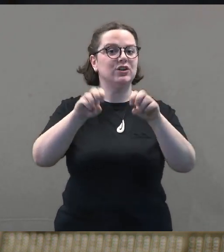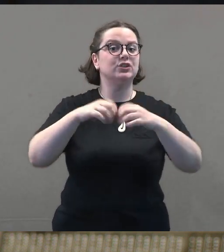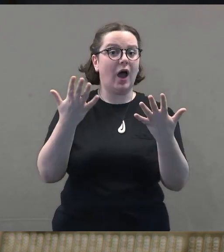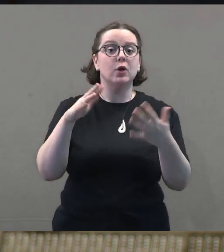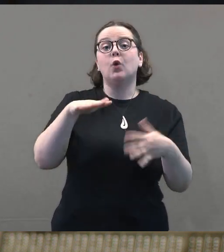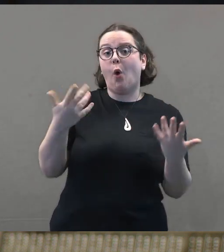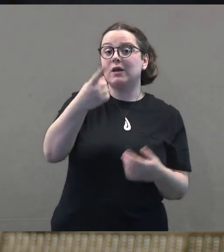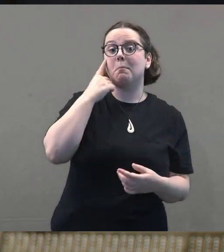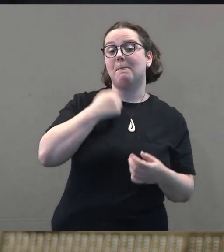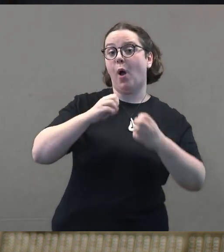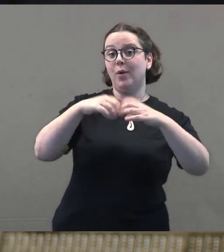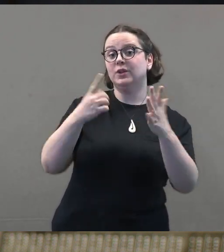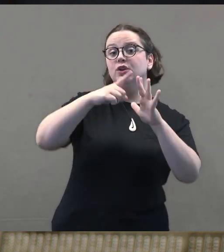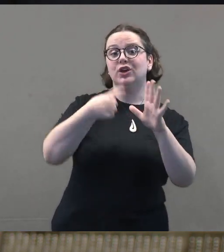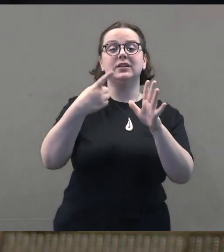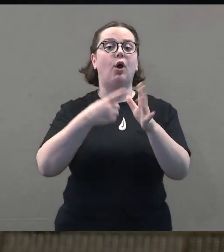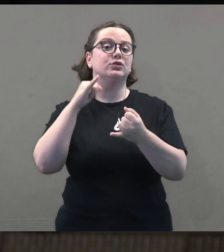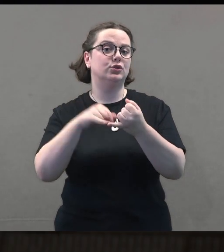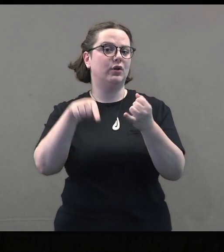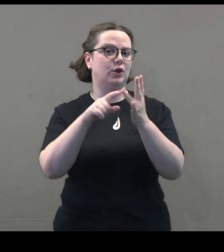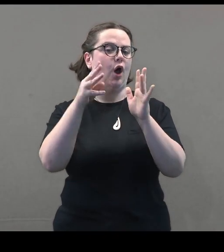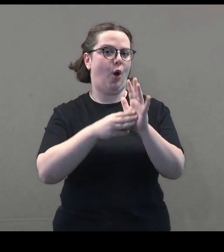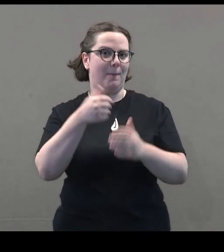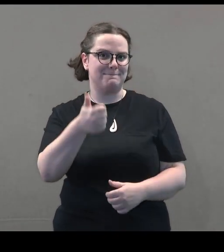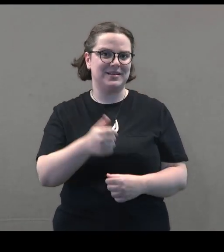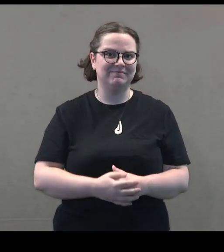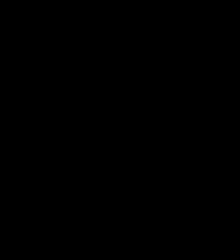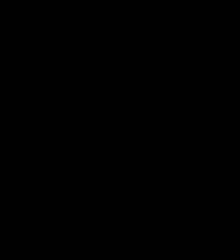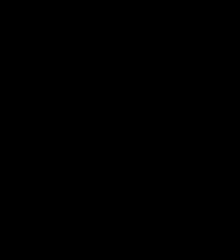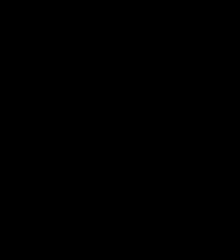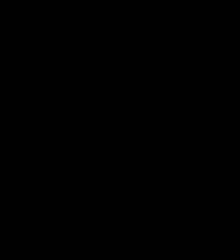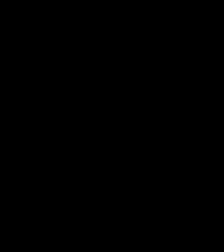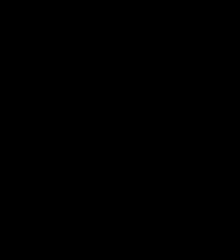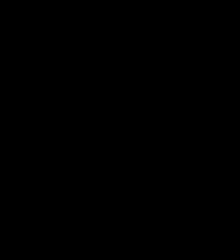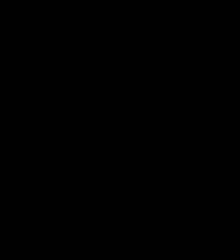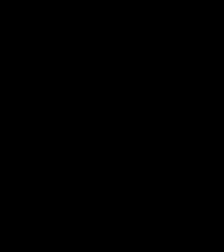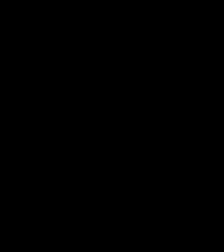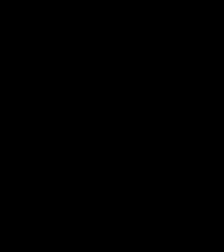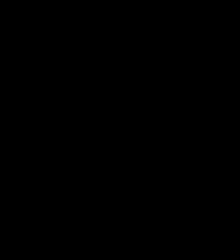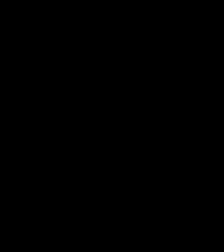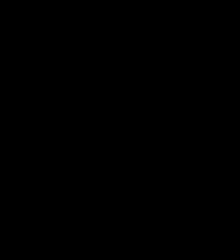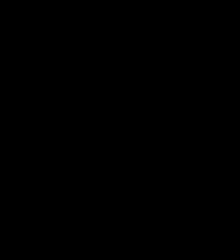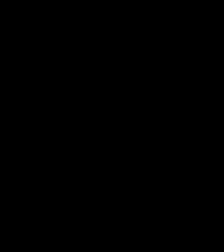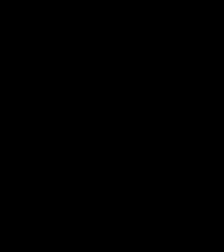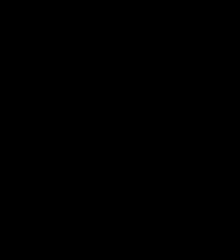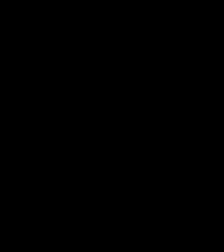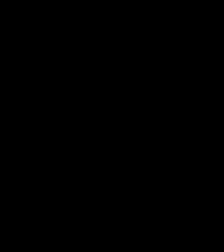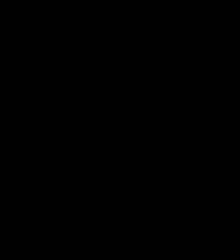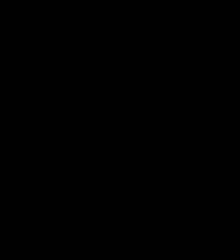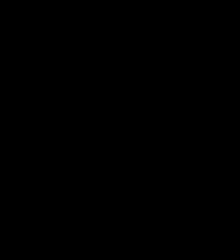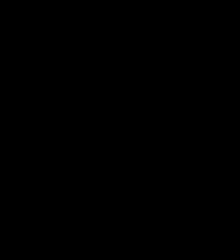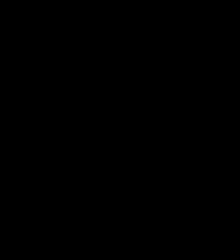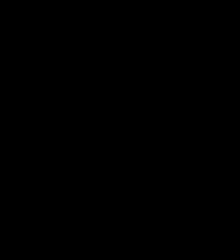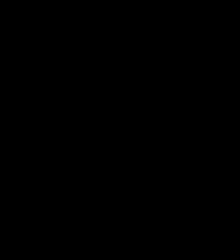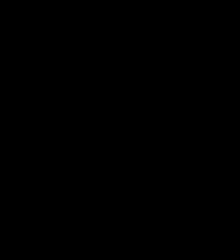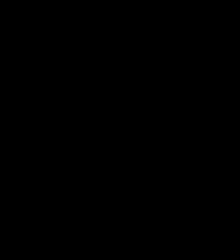.com. Wearing tortoiseshell glasses, unshaven Jessie smiles. The white and black logo for Creative NZ, Arts